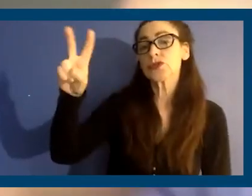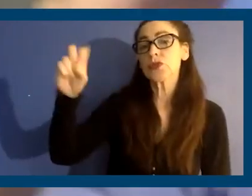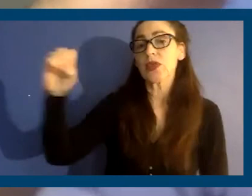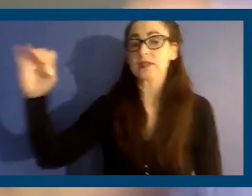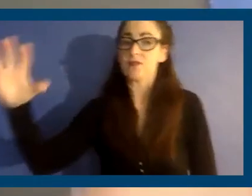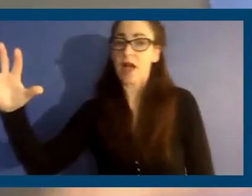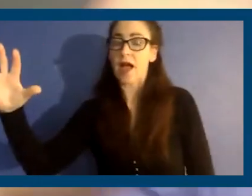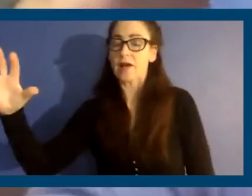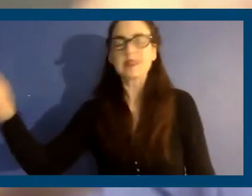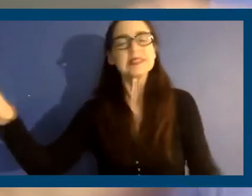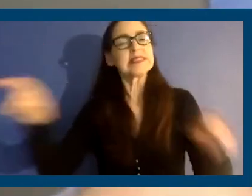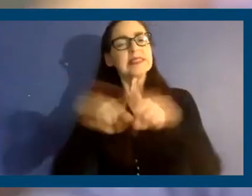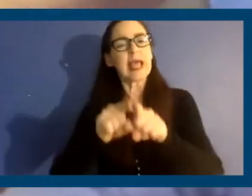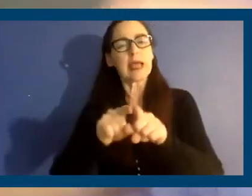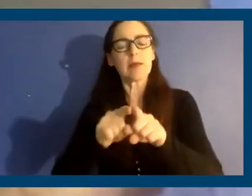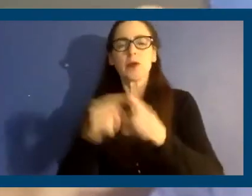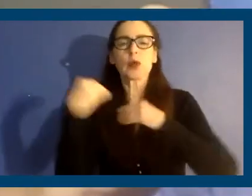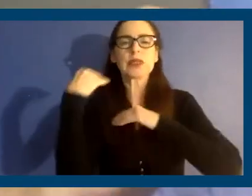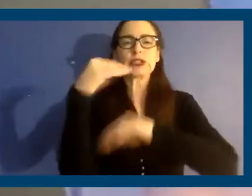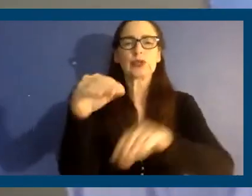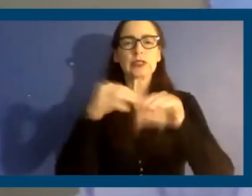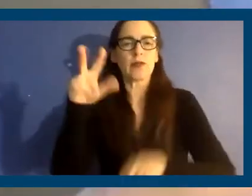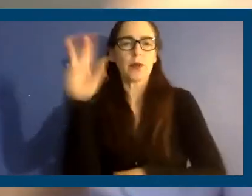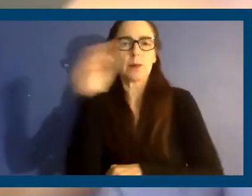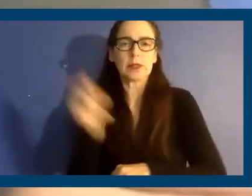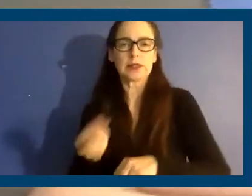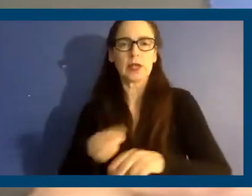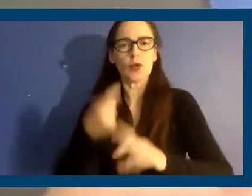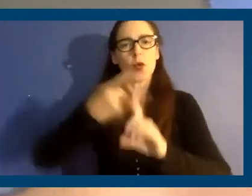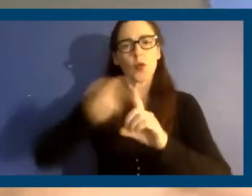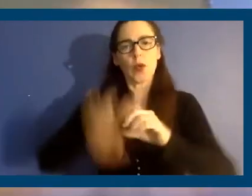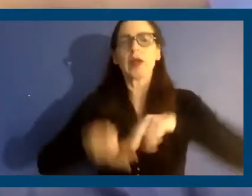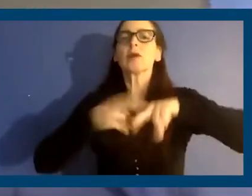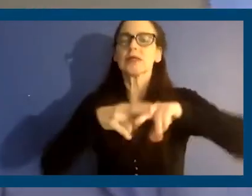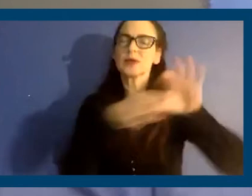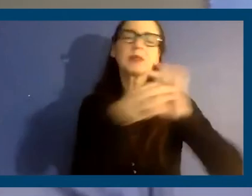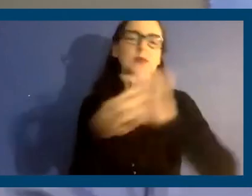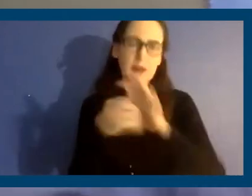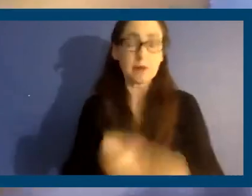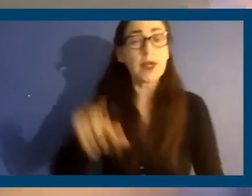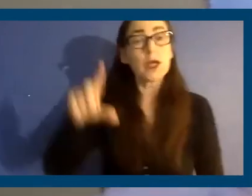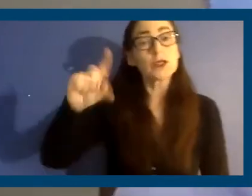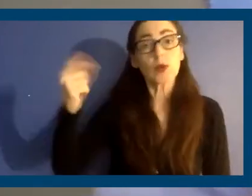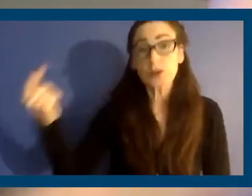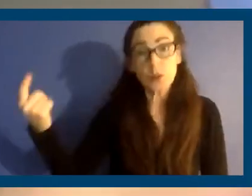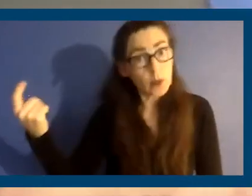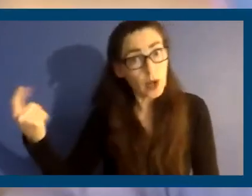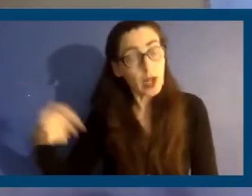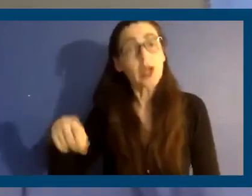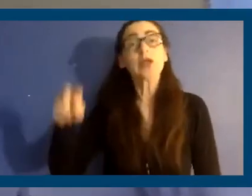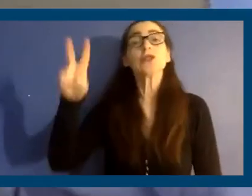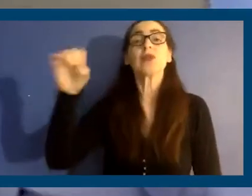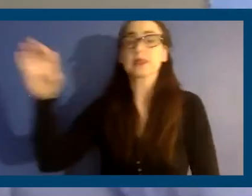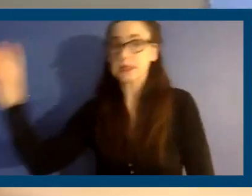rent RSO restriction of 3%. So that's what we're saying. So when it becomes 2021, then it will be 2006.